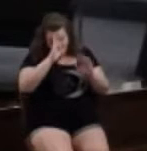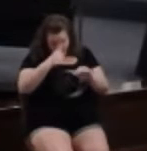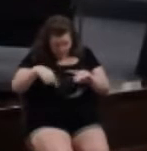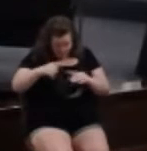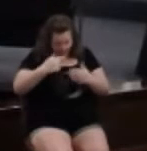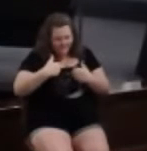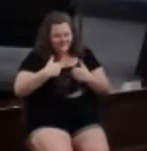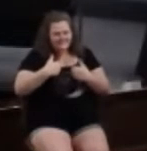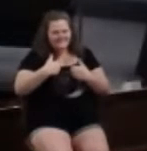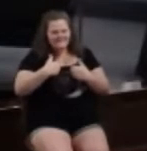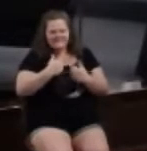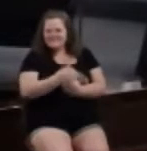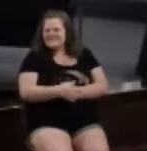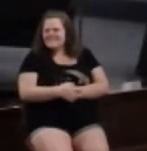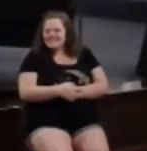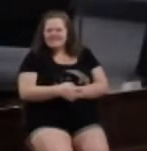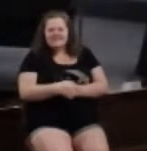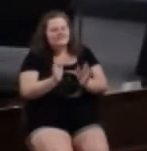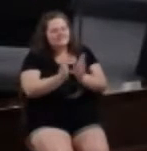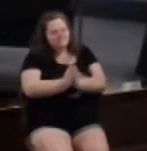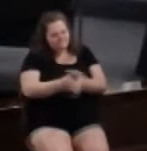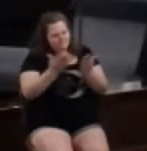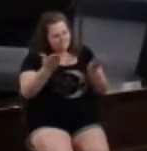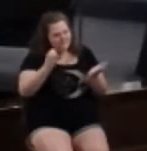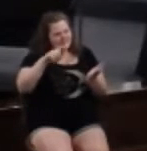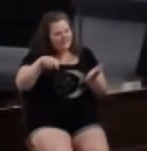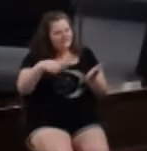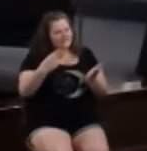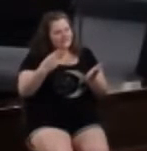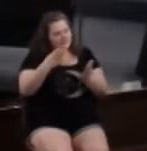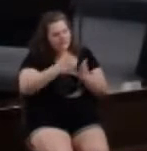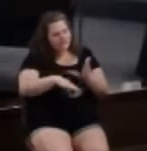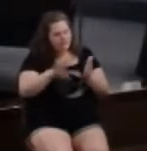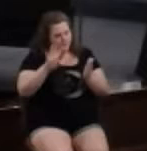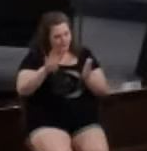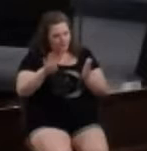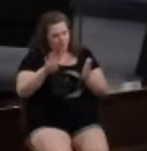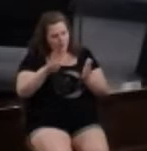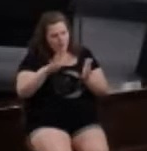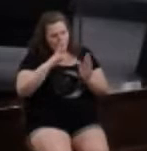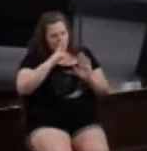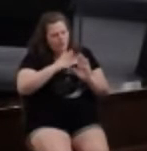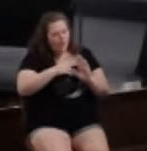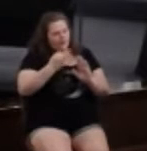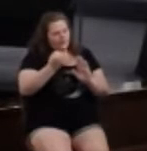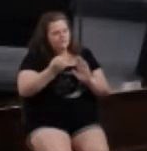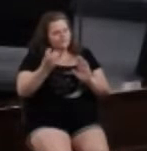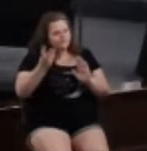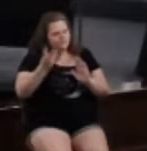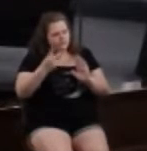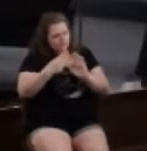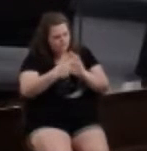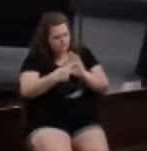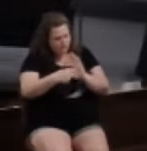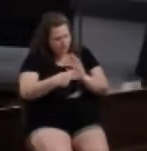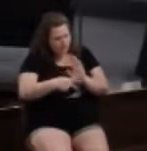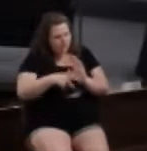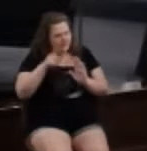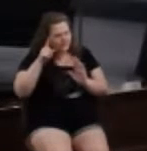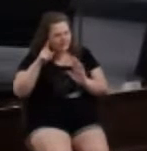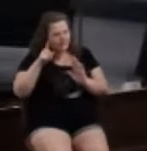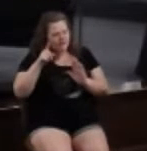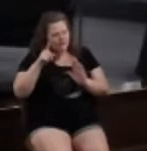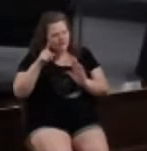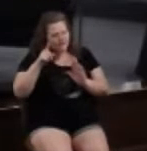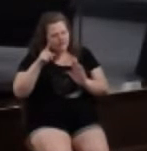that you do turn with me to Ephesians chapter 4 we're gonna look at it's just a few of the verses that he was looking at